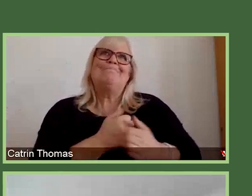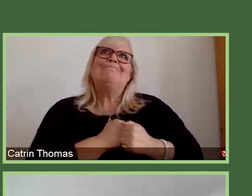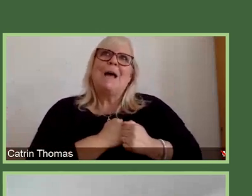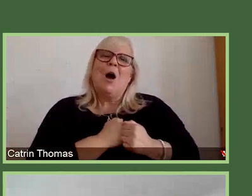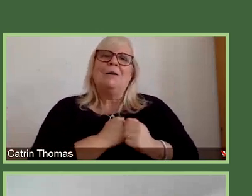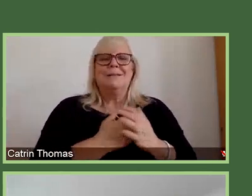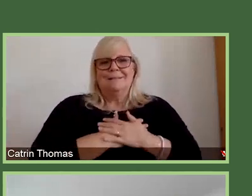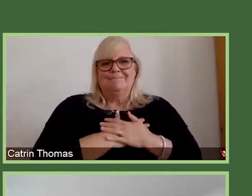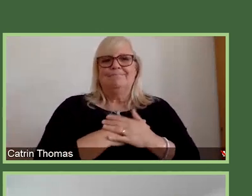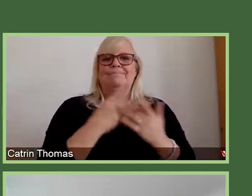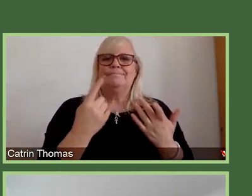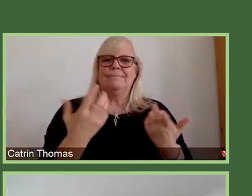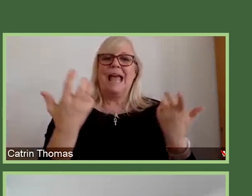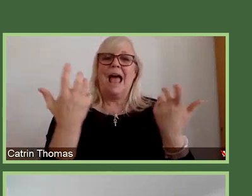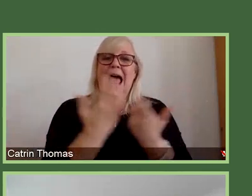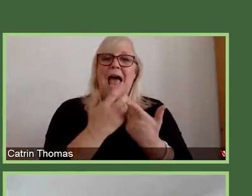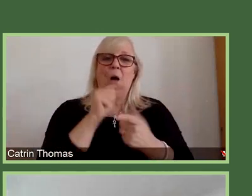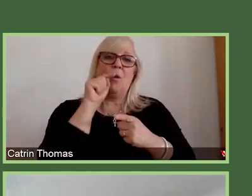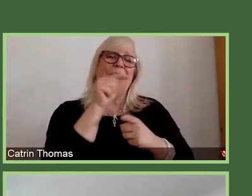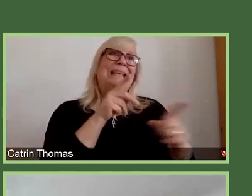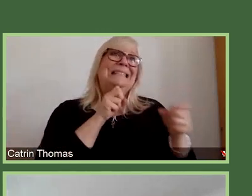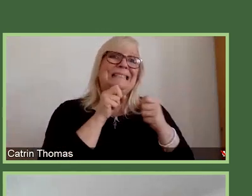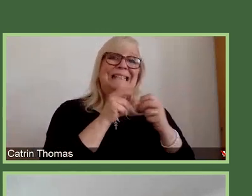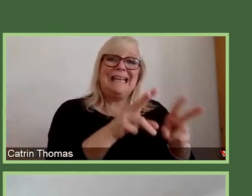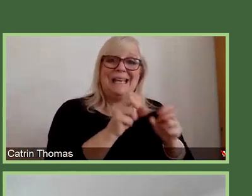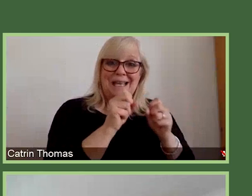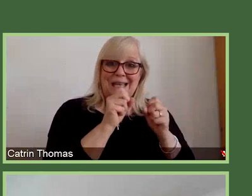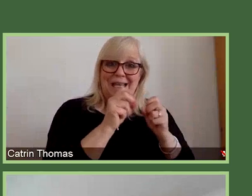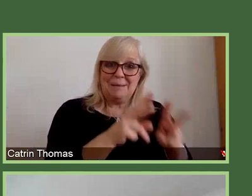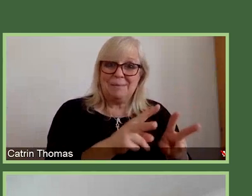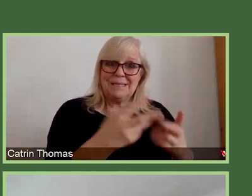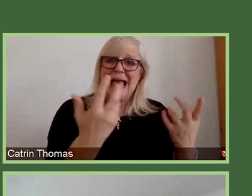how will these schemes impact or positively influence research culture?